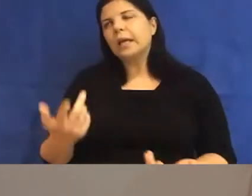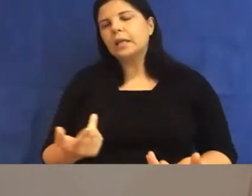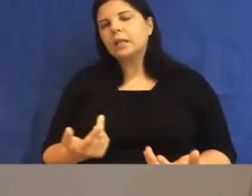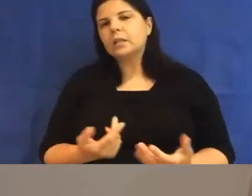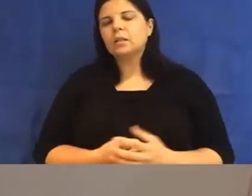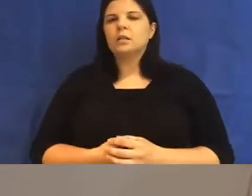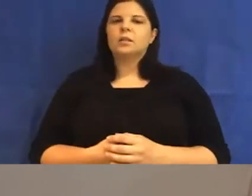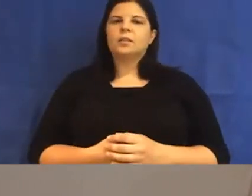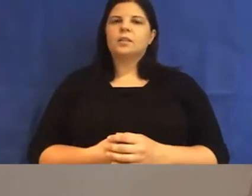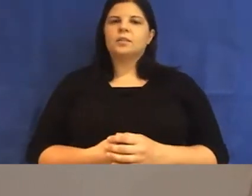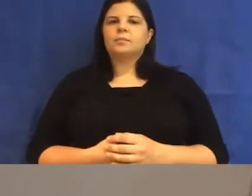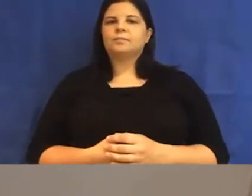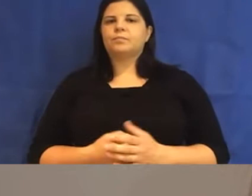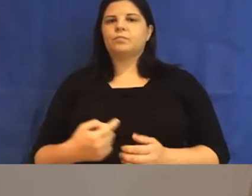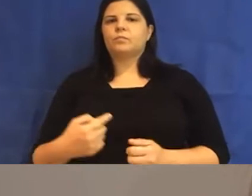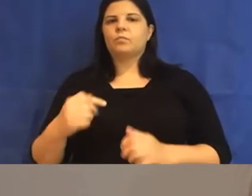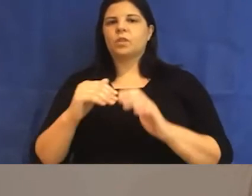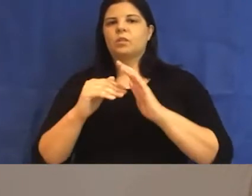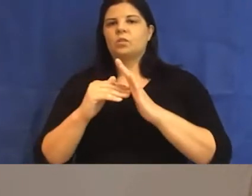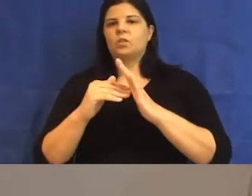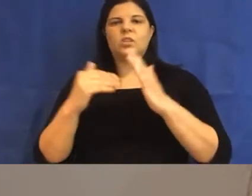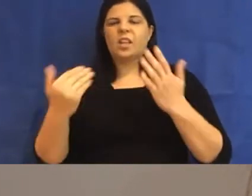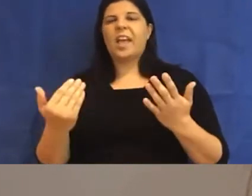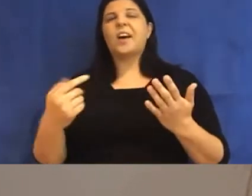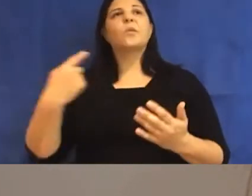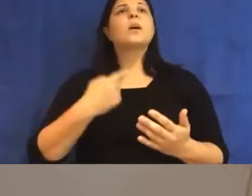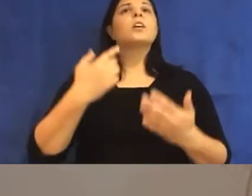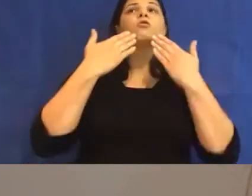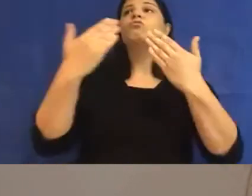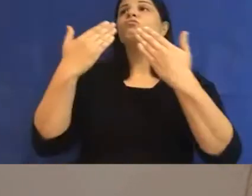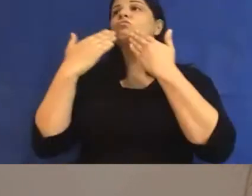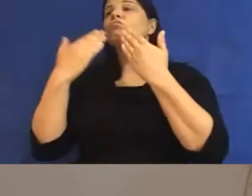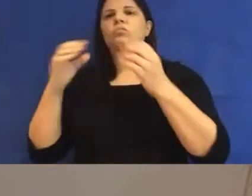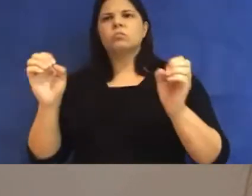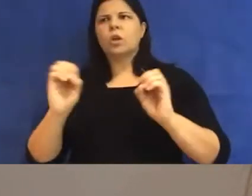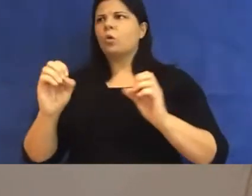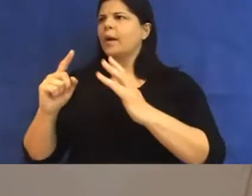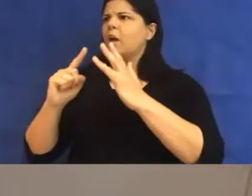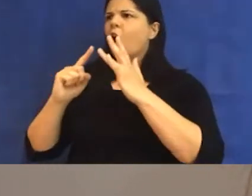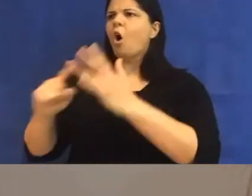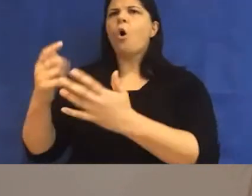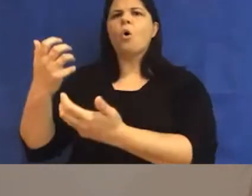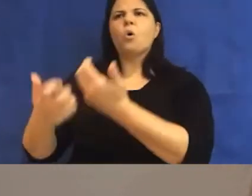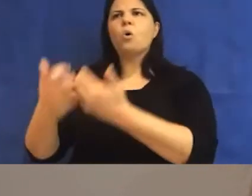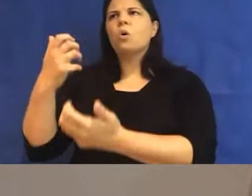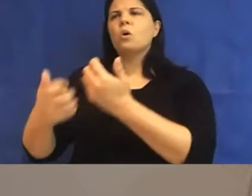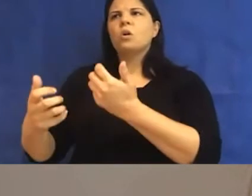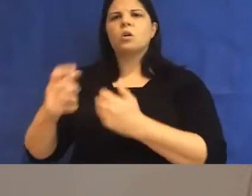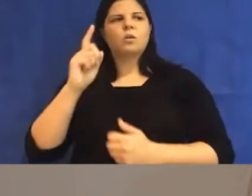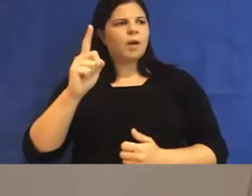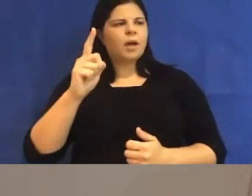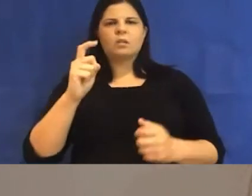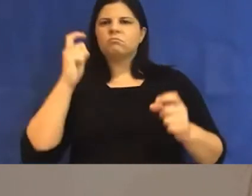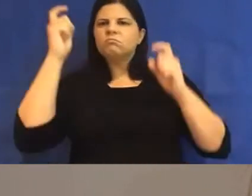We've stopped being grateful. Instead of the debts we owe these institutions, we've thought about the debts we owe each other. You who held